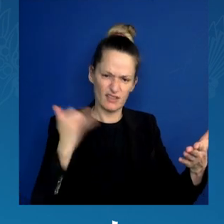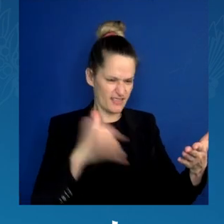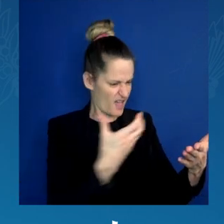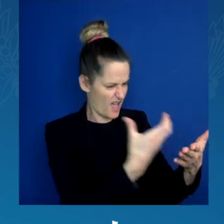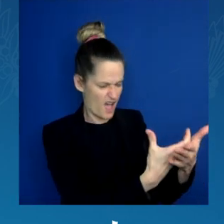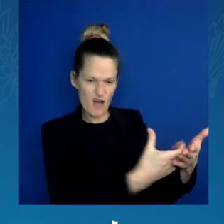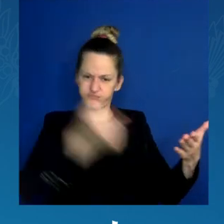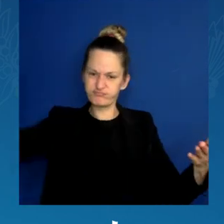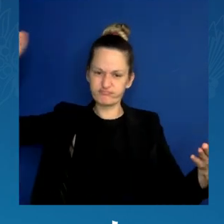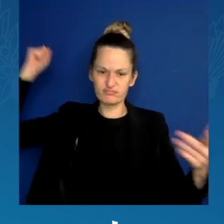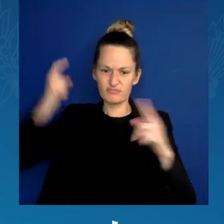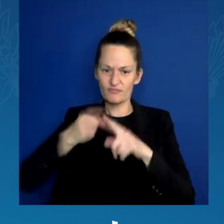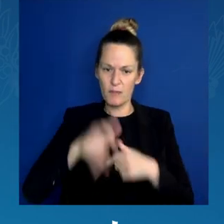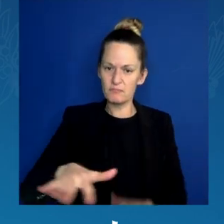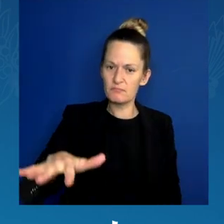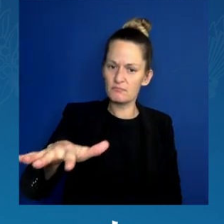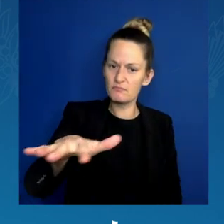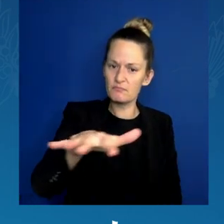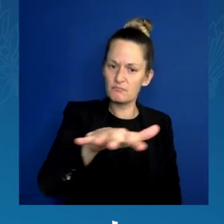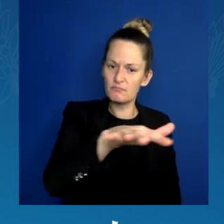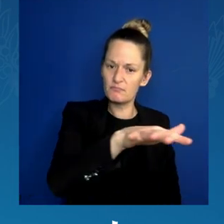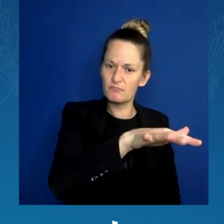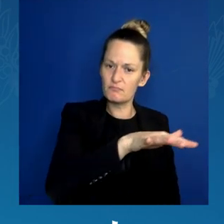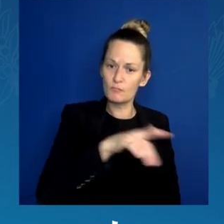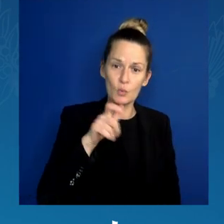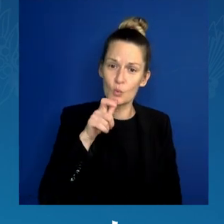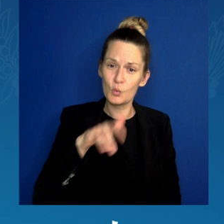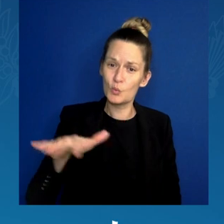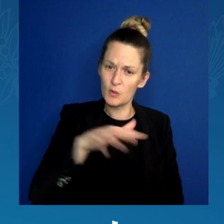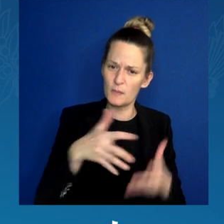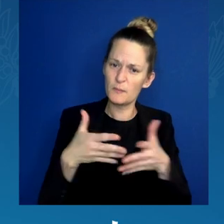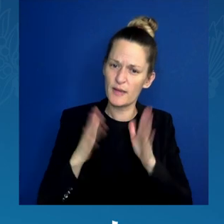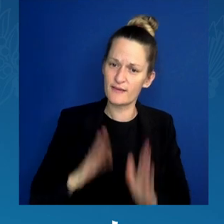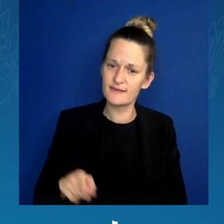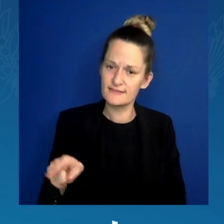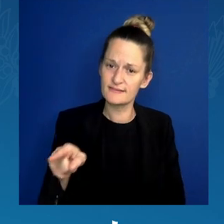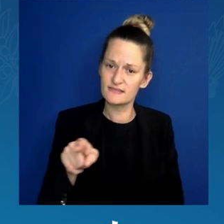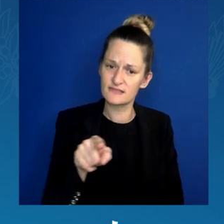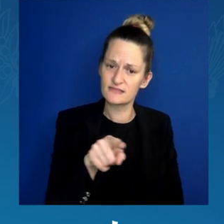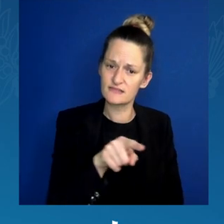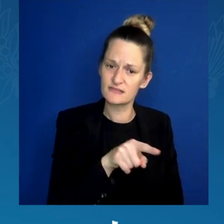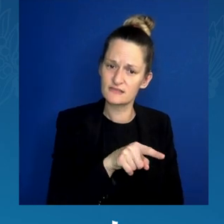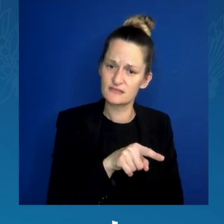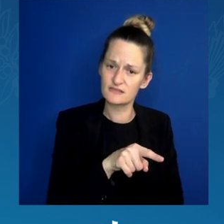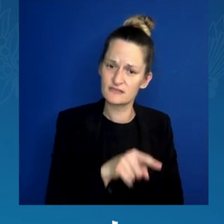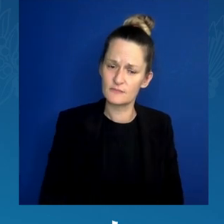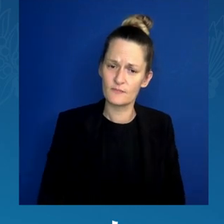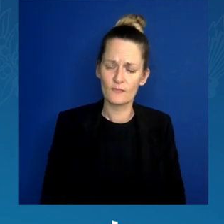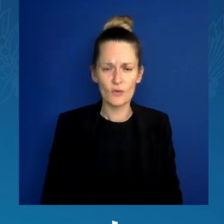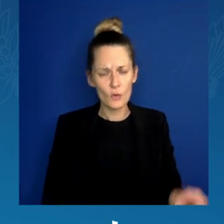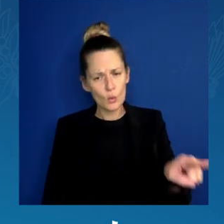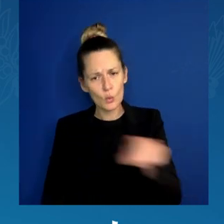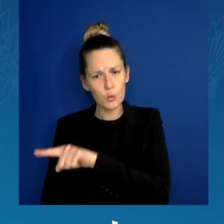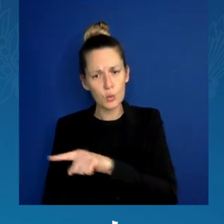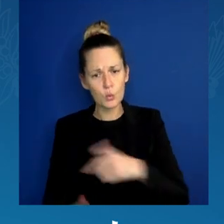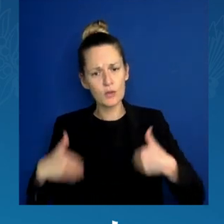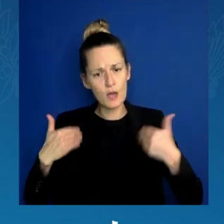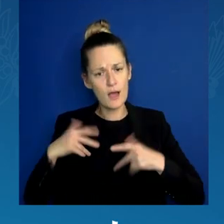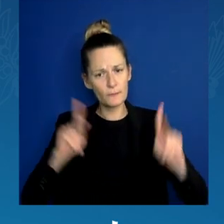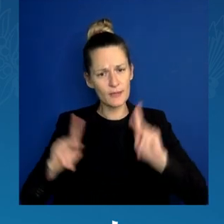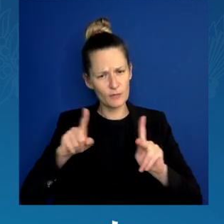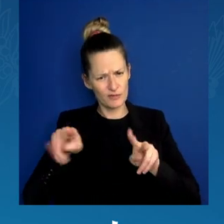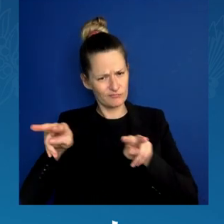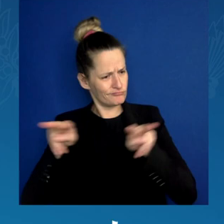all are clear, women should be able to make decisions about their own